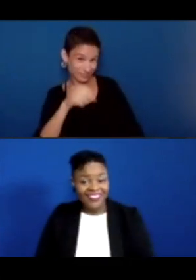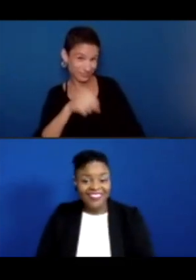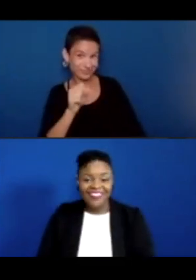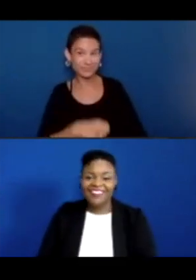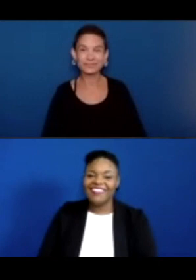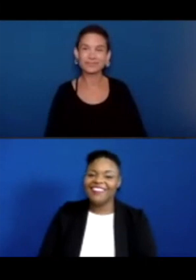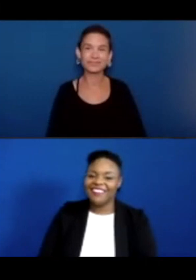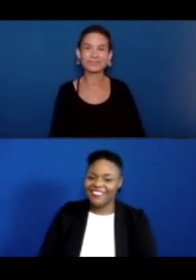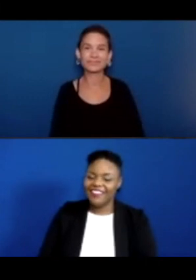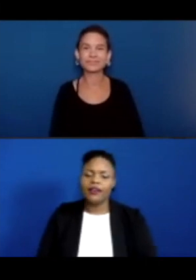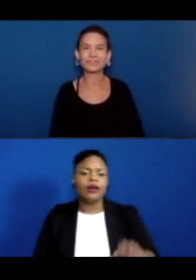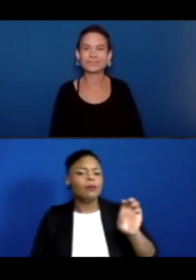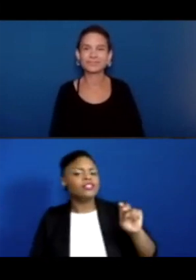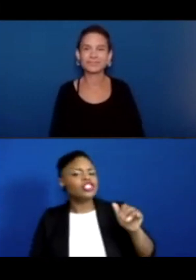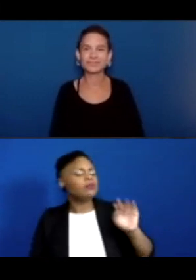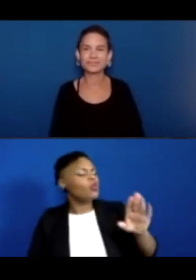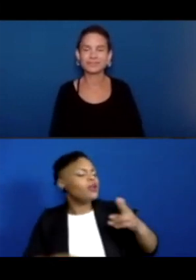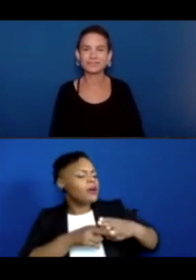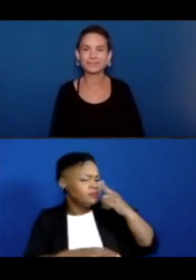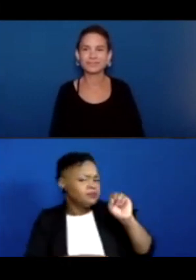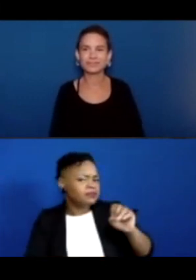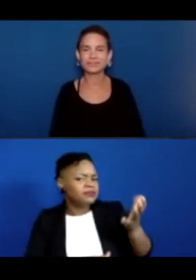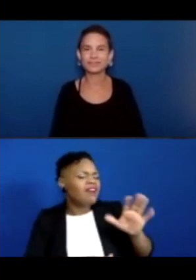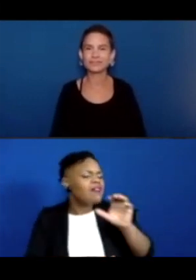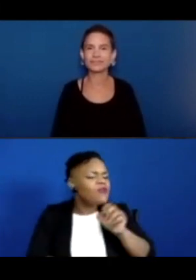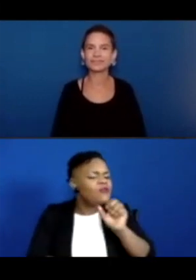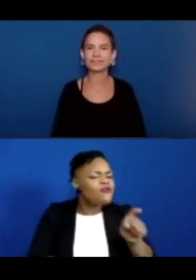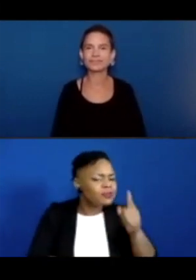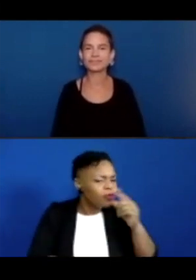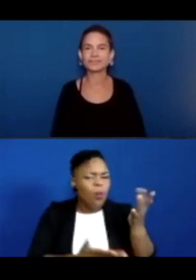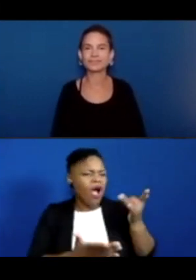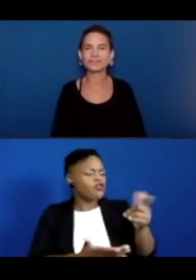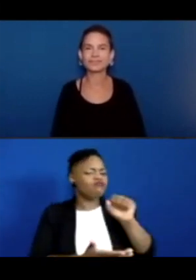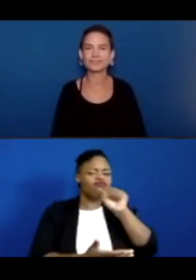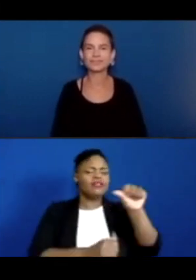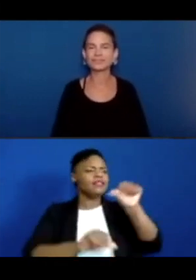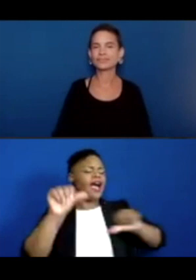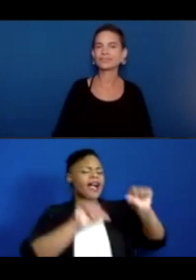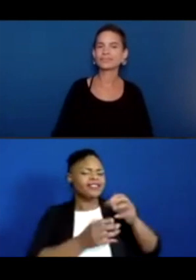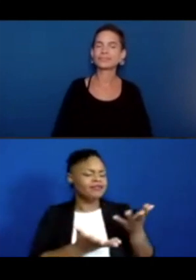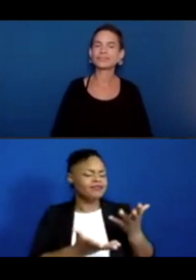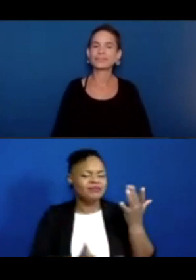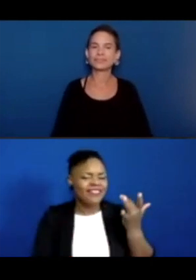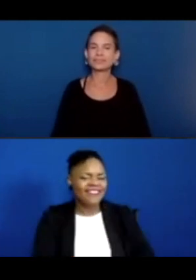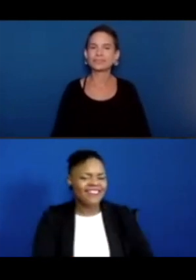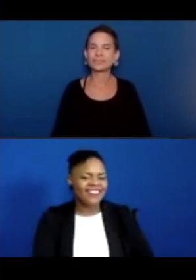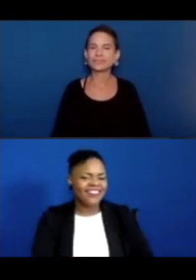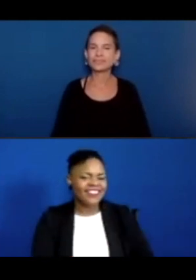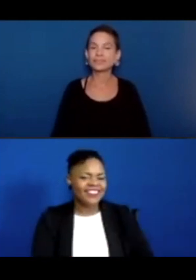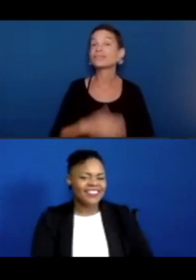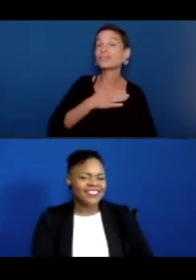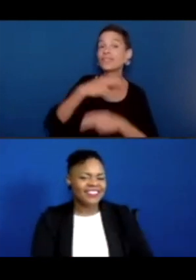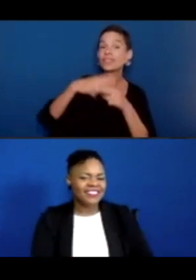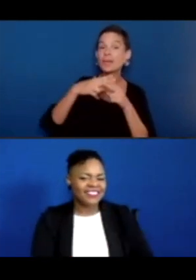your name, and how old are you, and what do you like about science? My name is Benjamin. I'm eight years